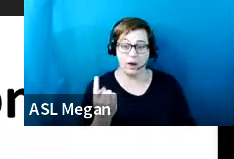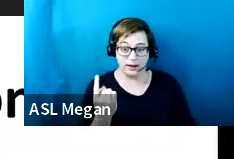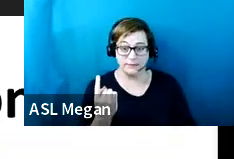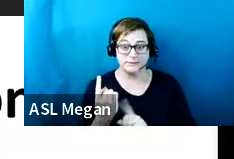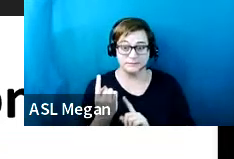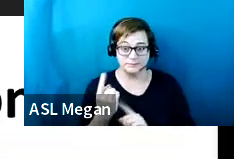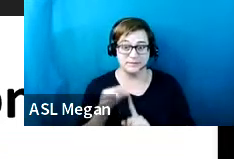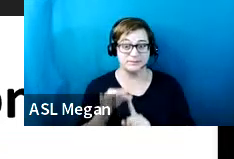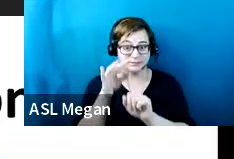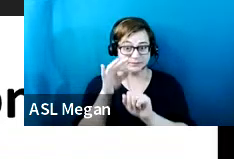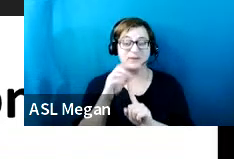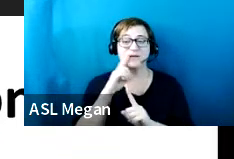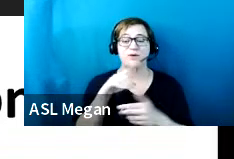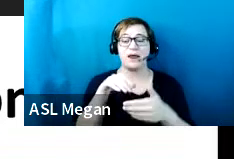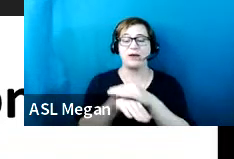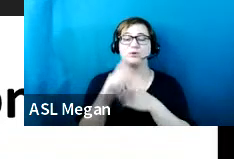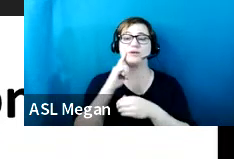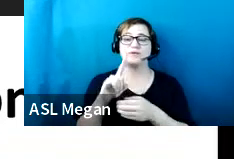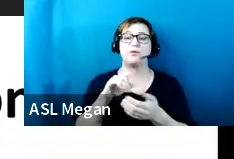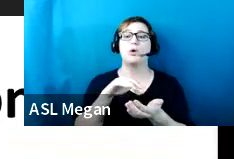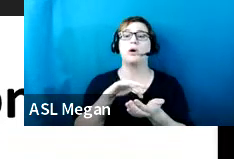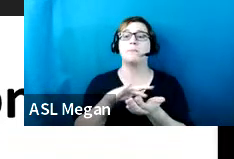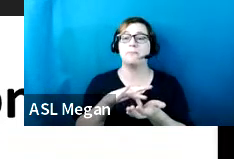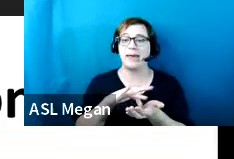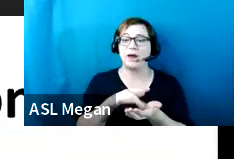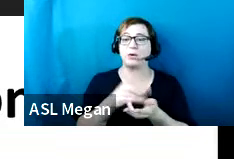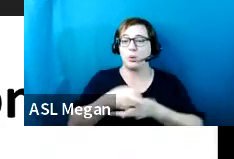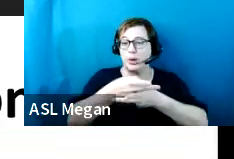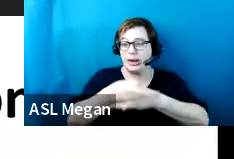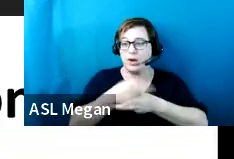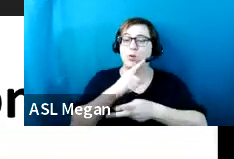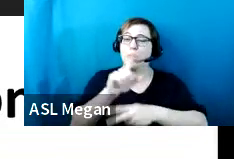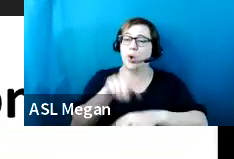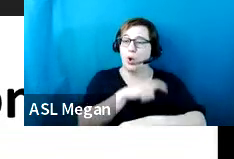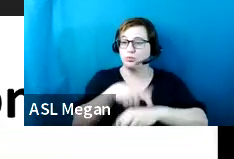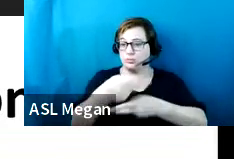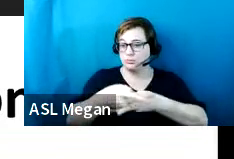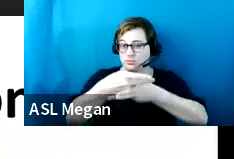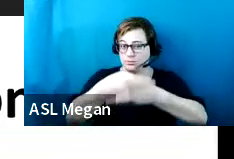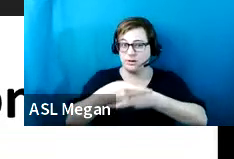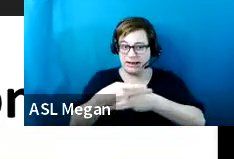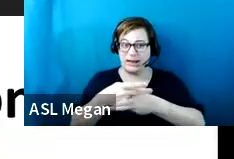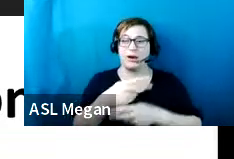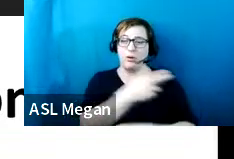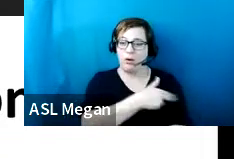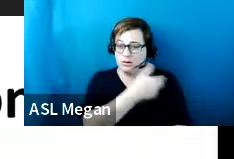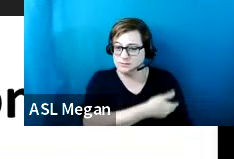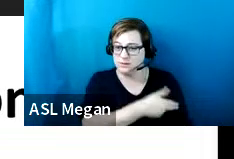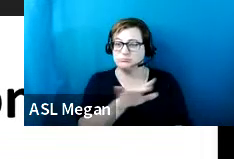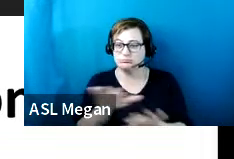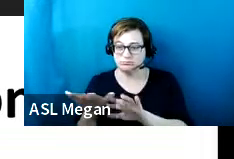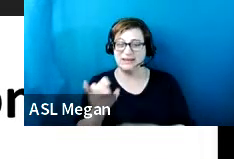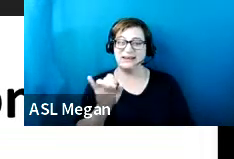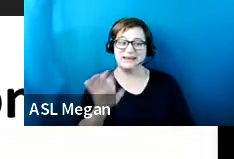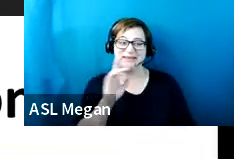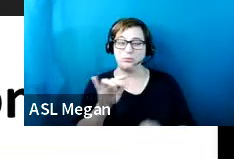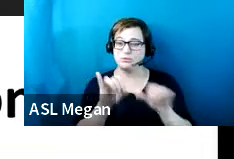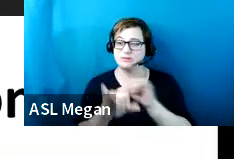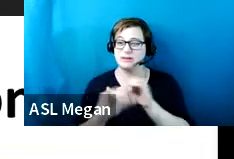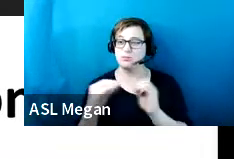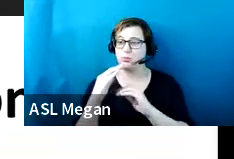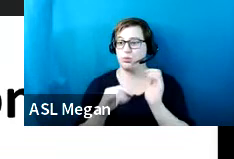entrances at medical care and long-term care facilities where the period of stay exceeds 24 hours.